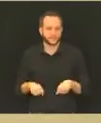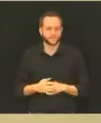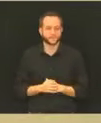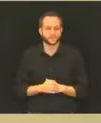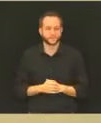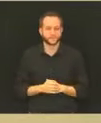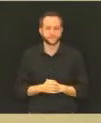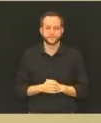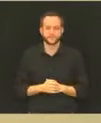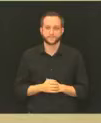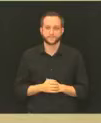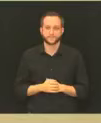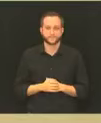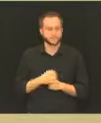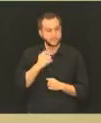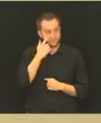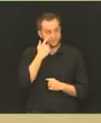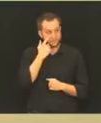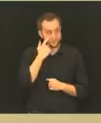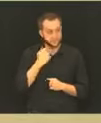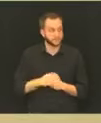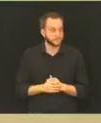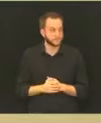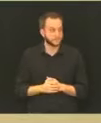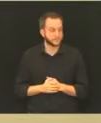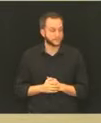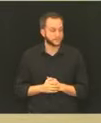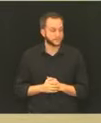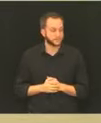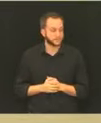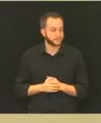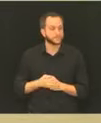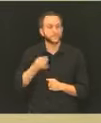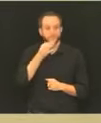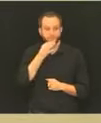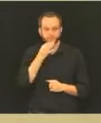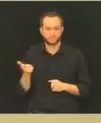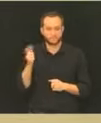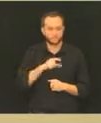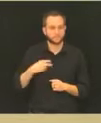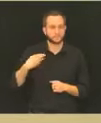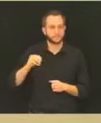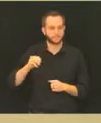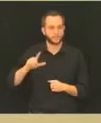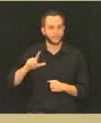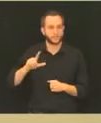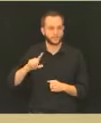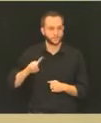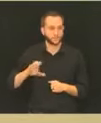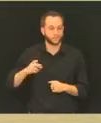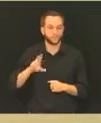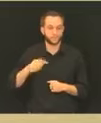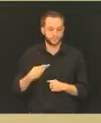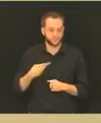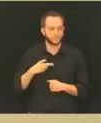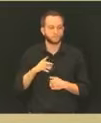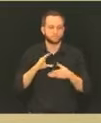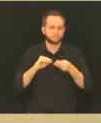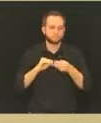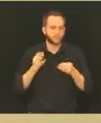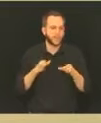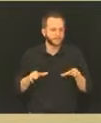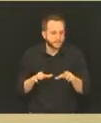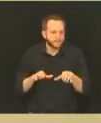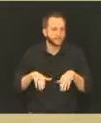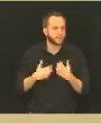soon, Ms. Hoshu is going to come up and talk a little bit about our activities, working with Children's Mercy.